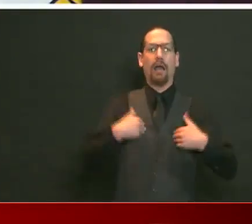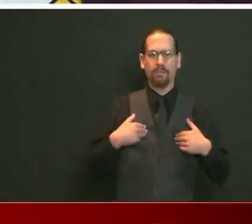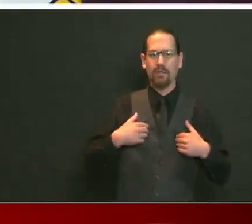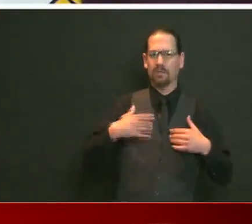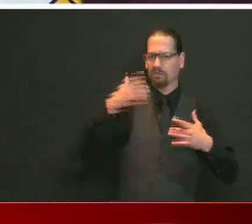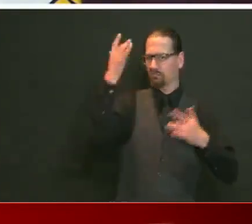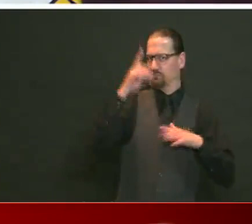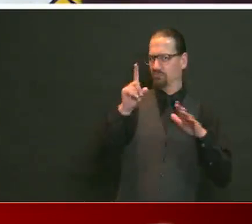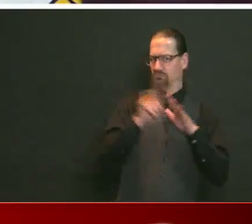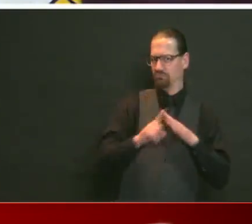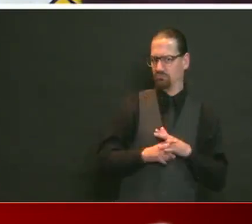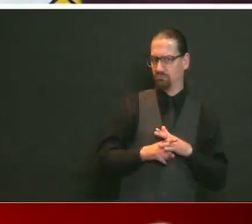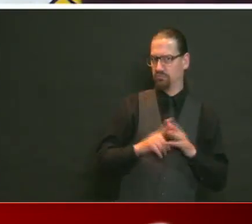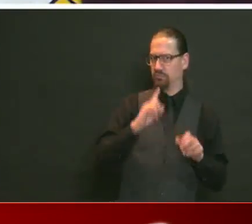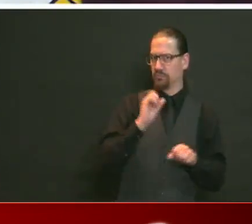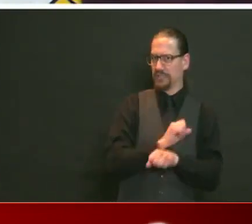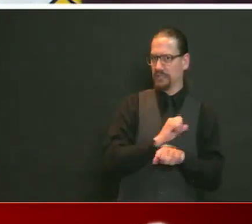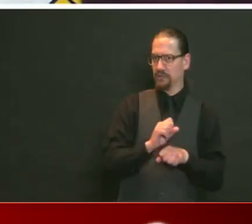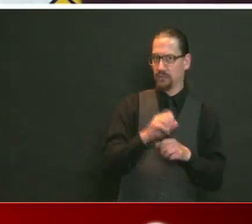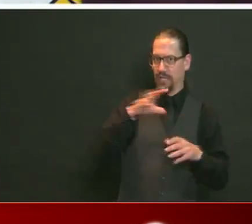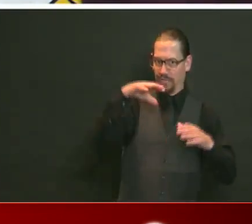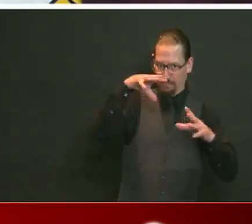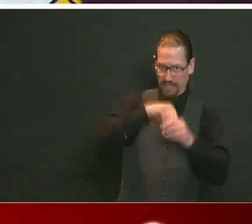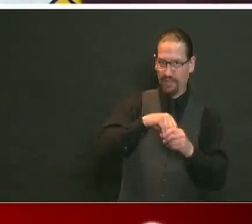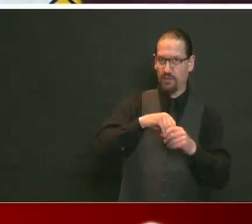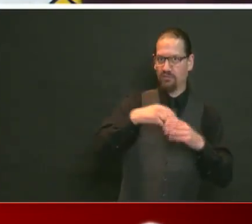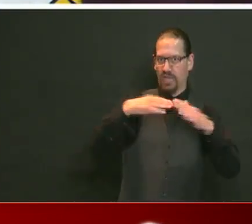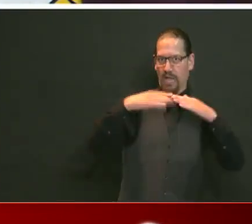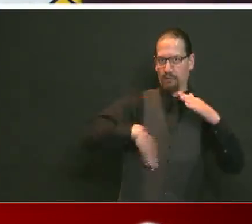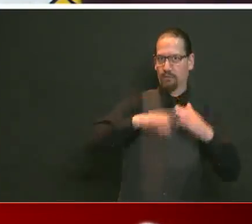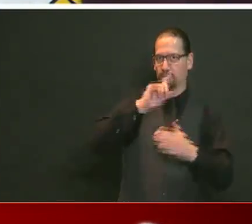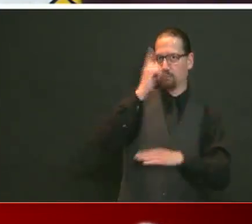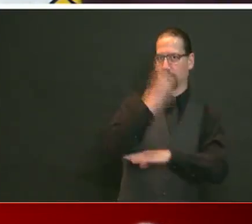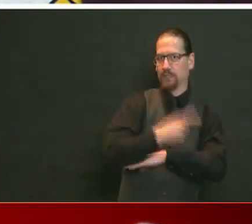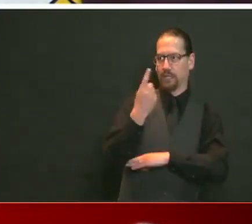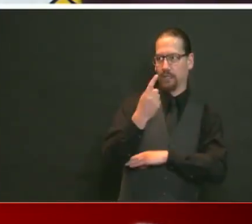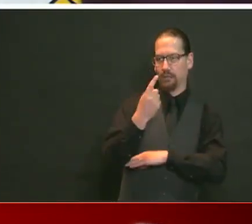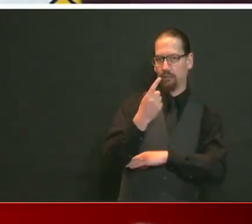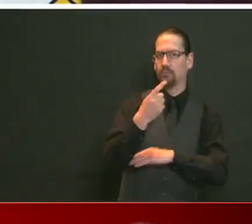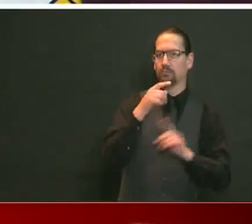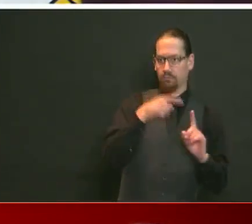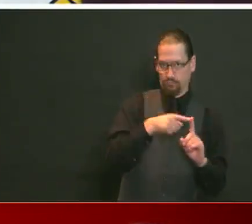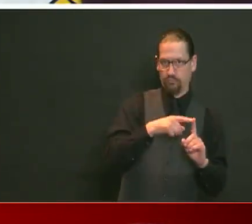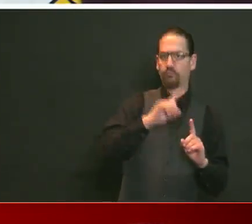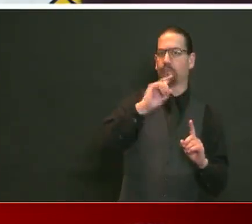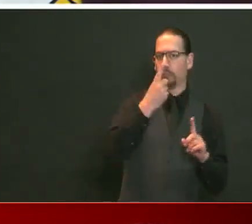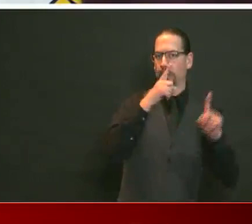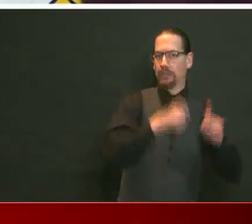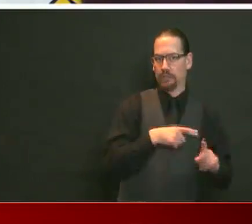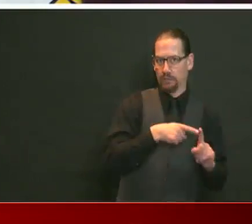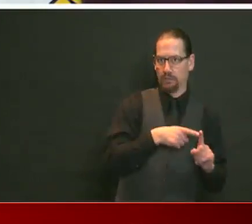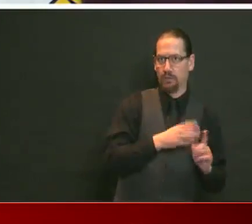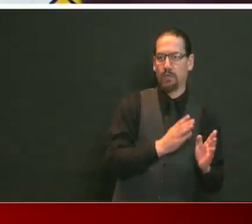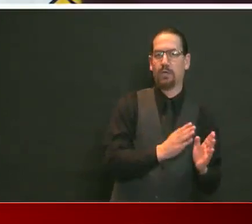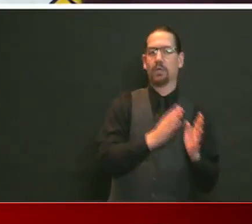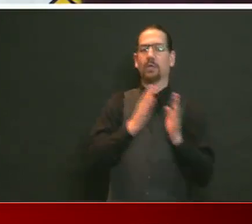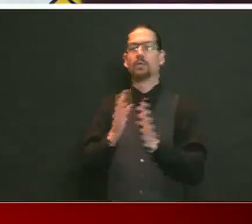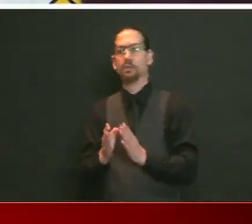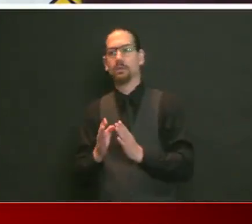symptoms. And get them results within another day. We want to test broadly